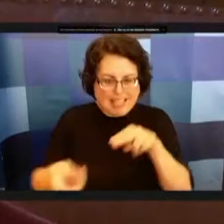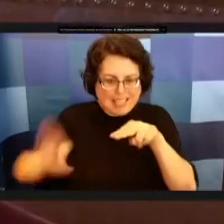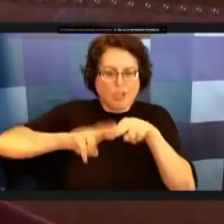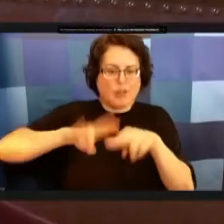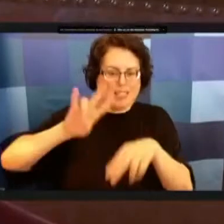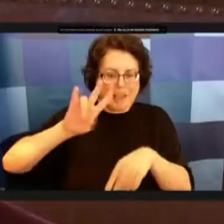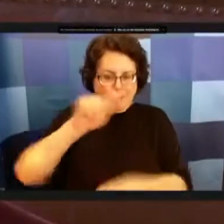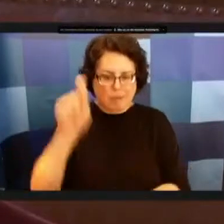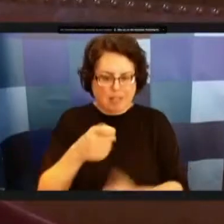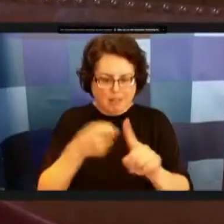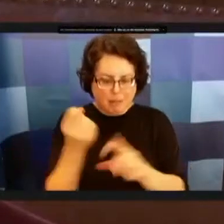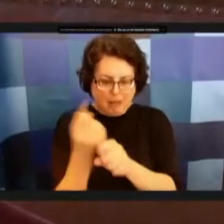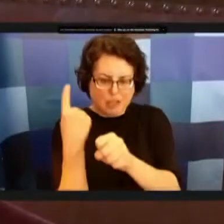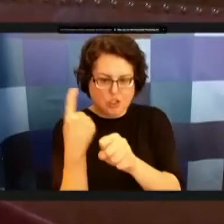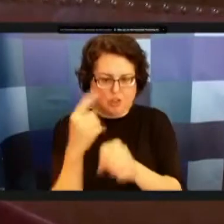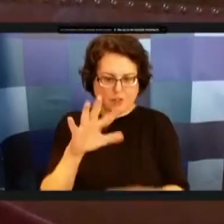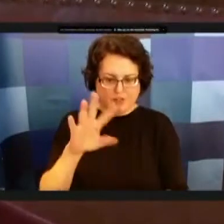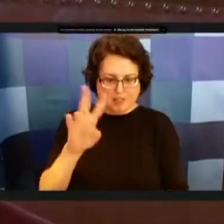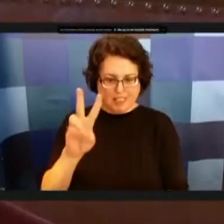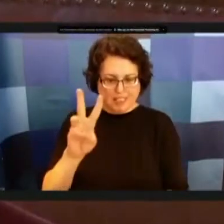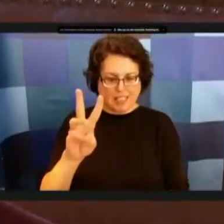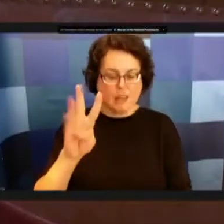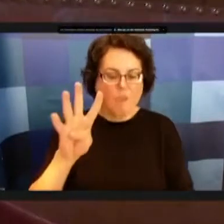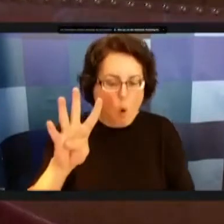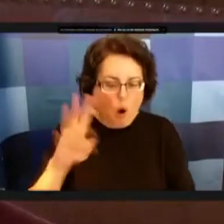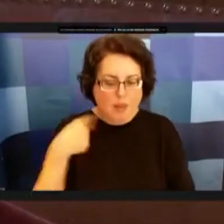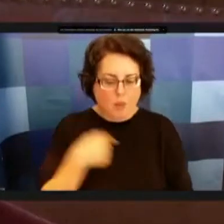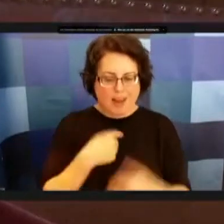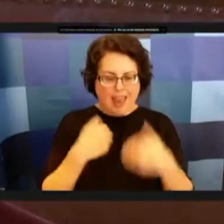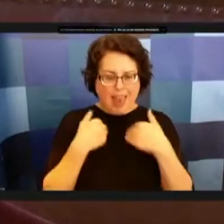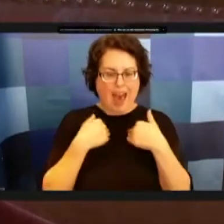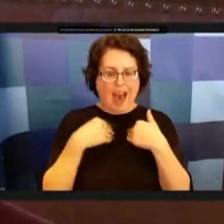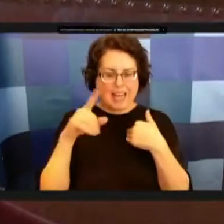six fifty six four that we had in debt service